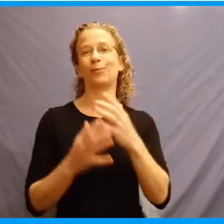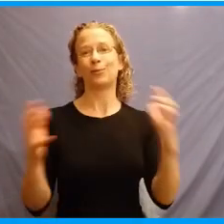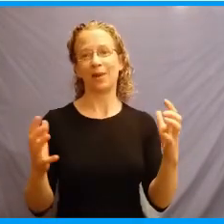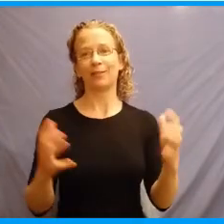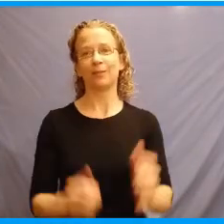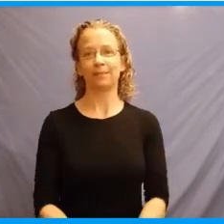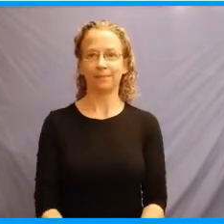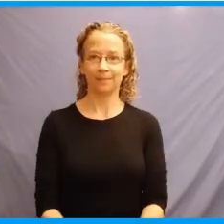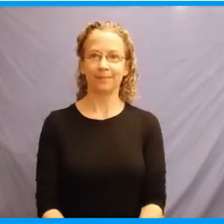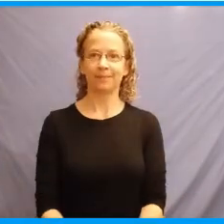you. This